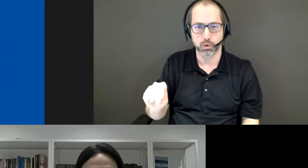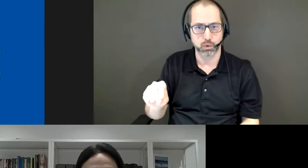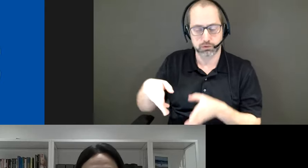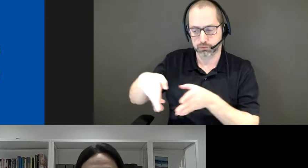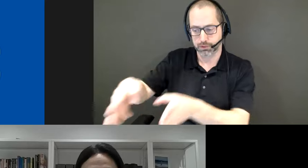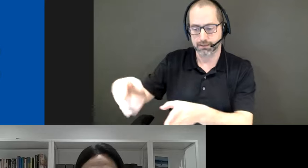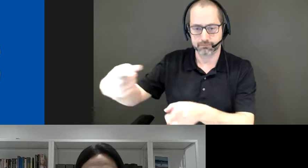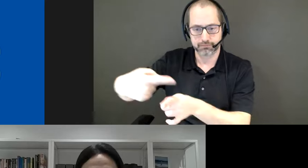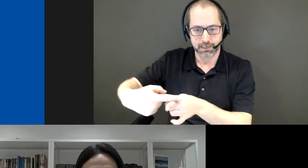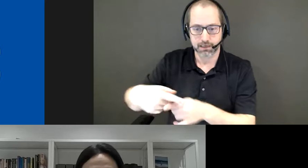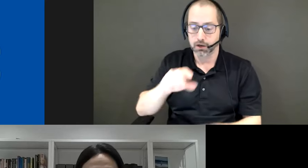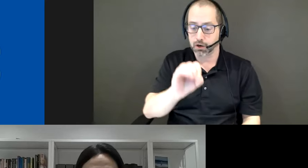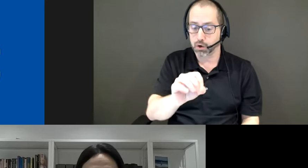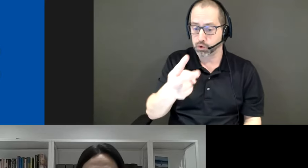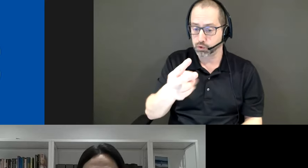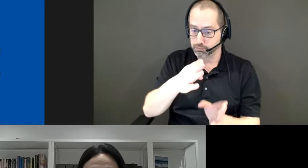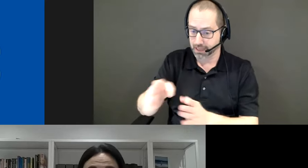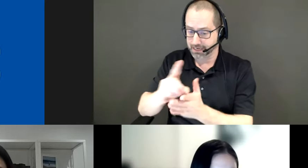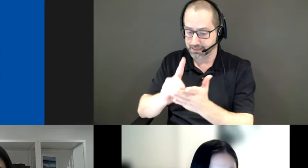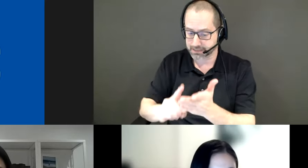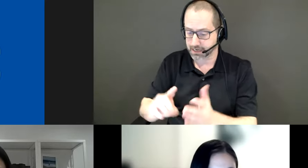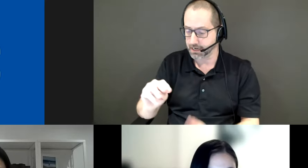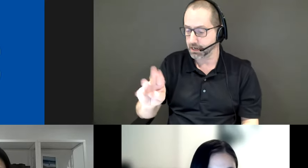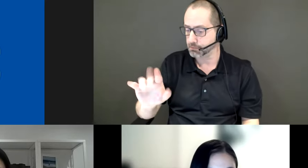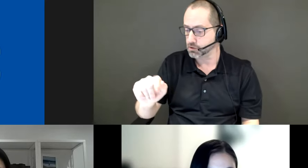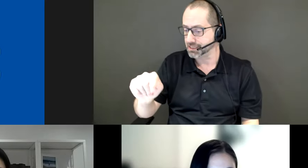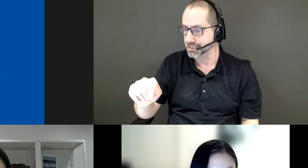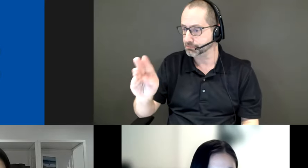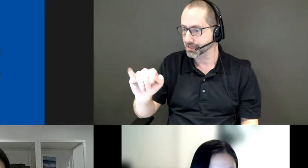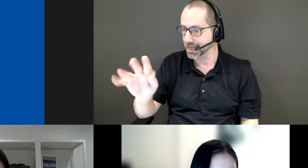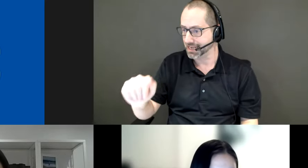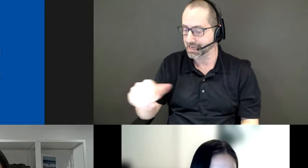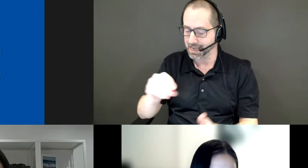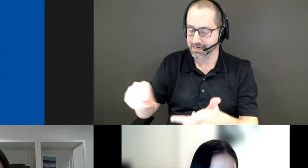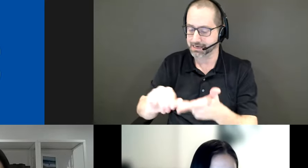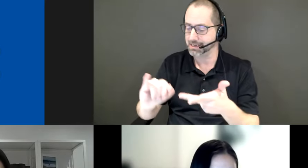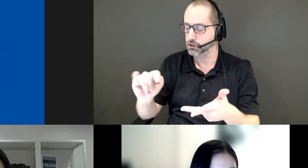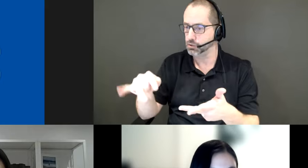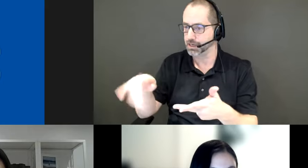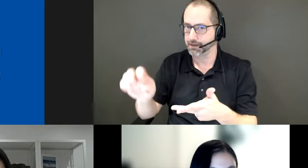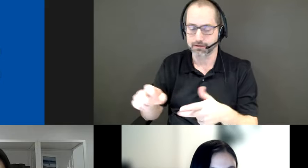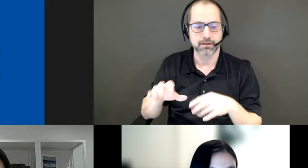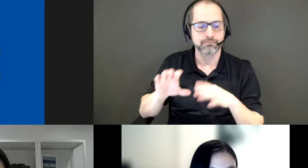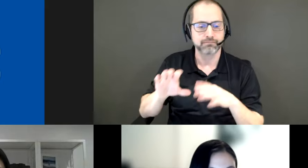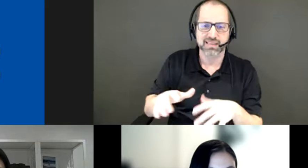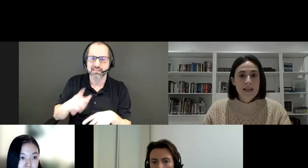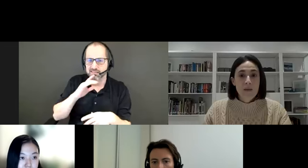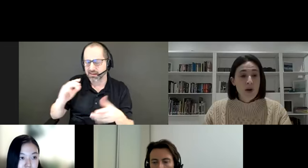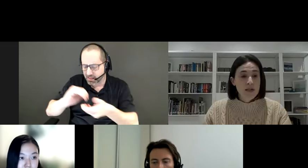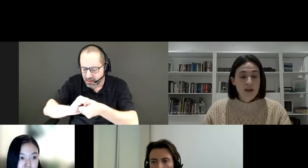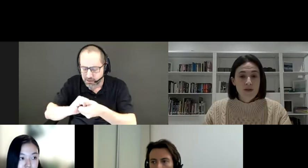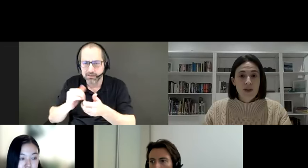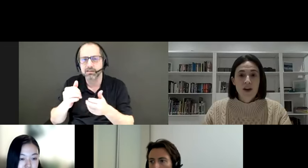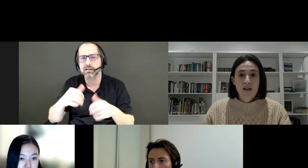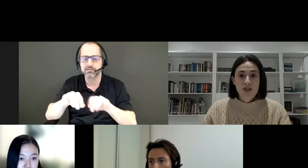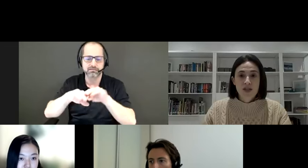between O2 Planning and Design and Malvi Banani and Intuitive O2 Planning and Design is a collaborative studio that integrates landscape